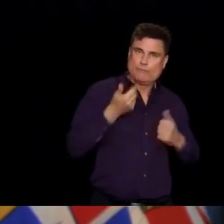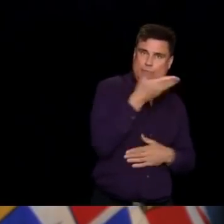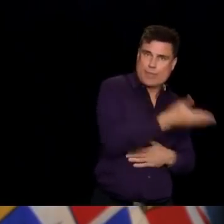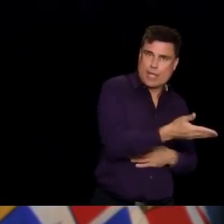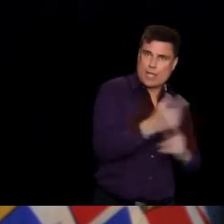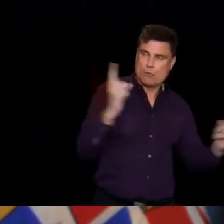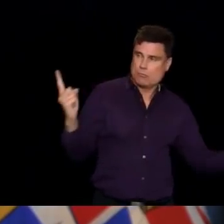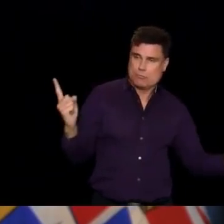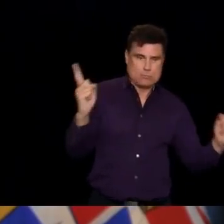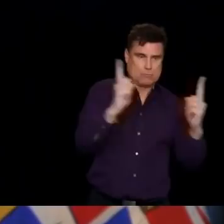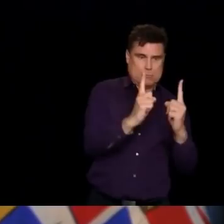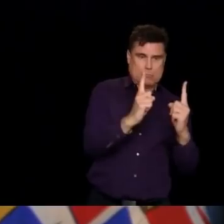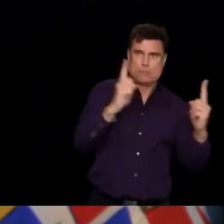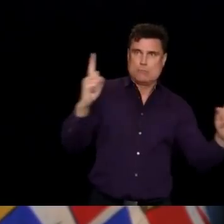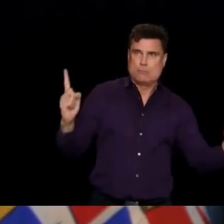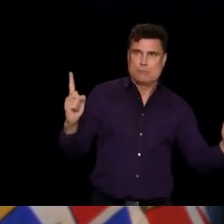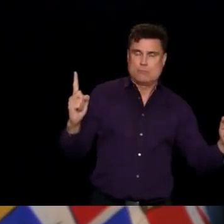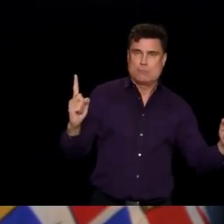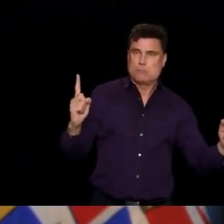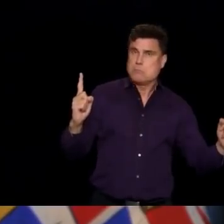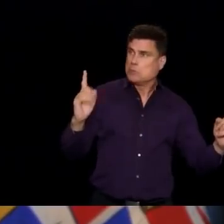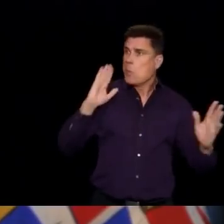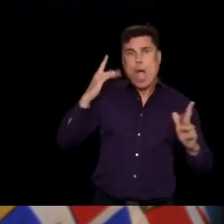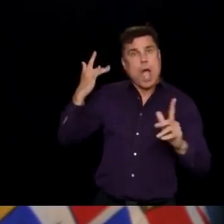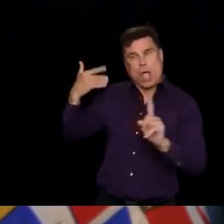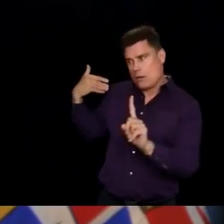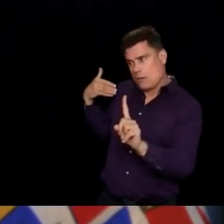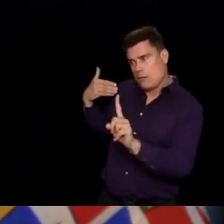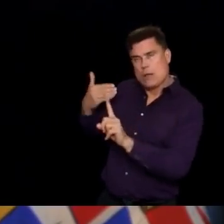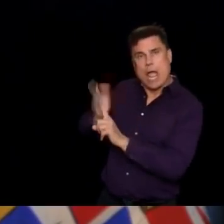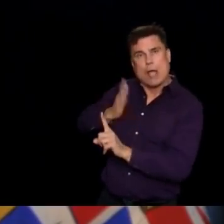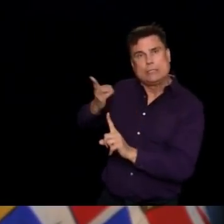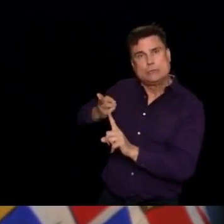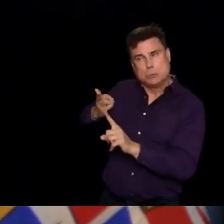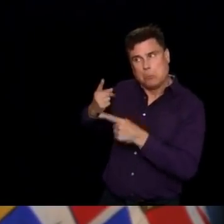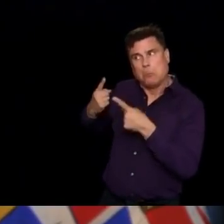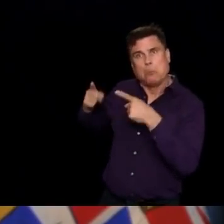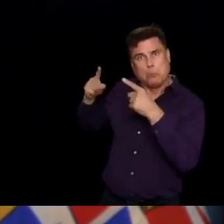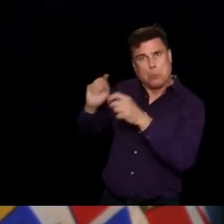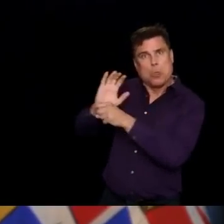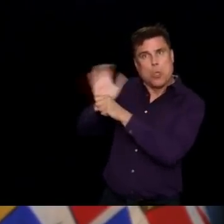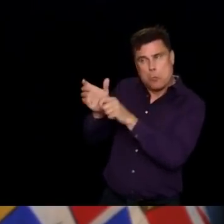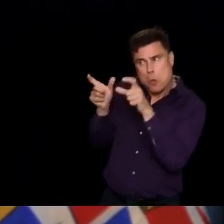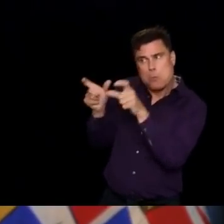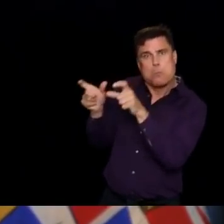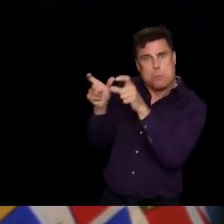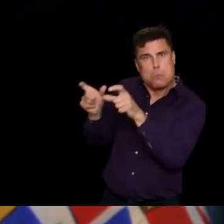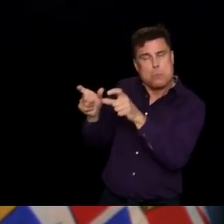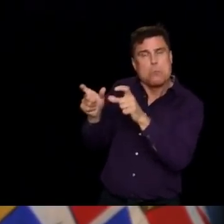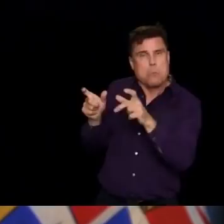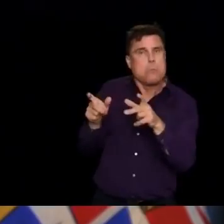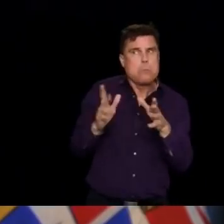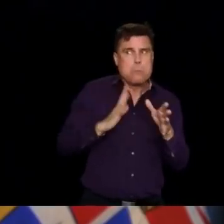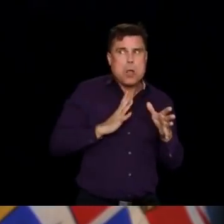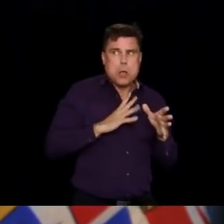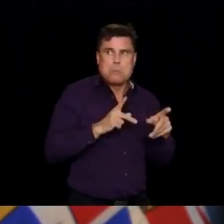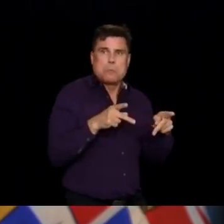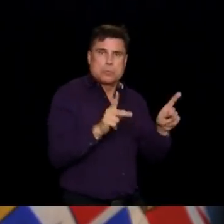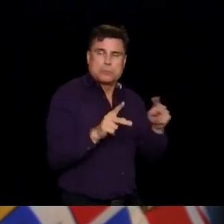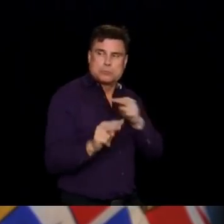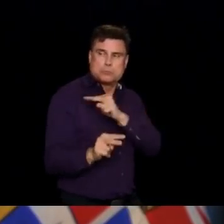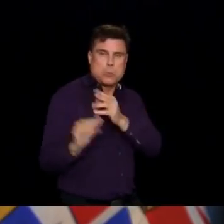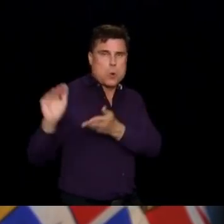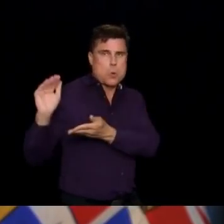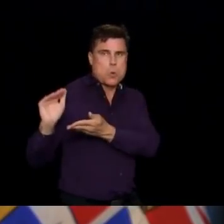Do you have a follow-up, Martella? Yes, just regarding all of the chatter in the past week about American vacation in BC